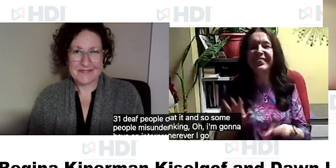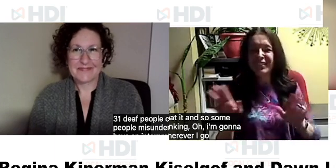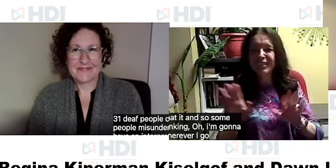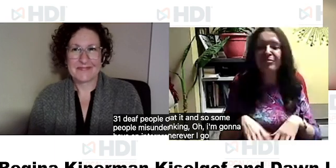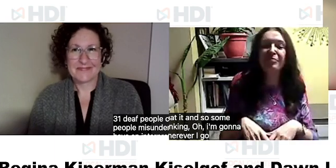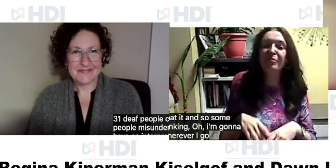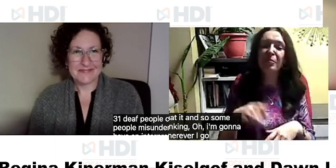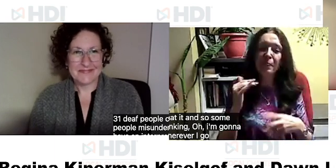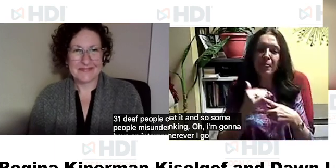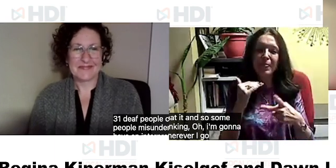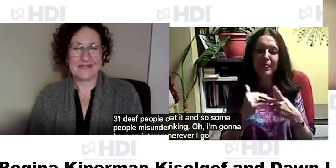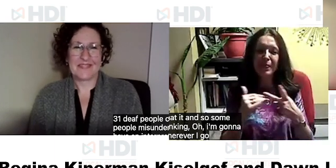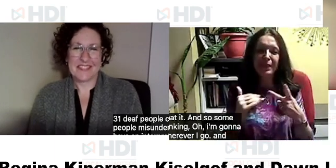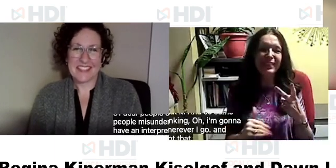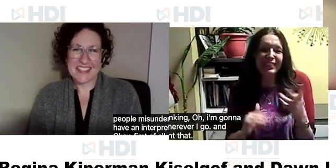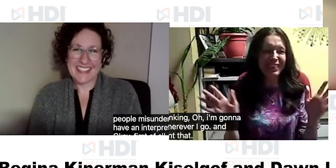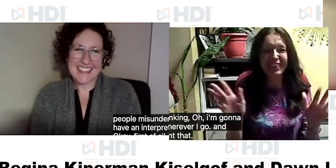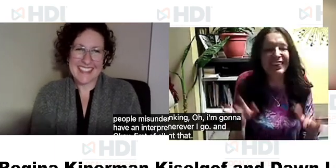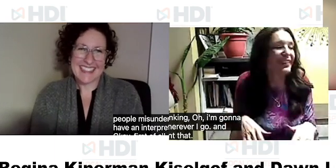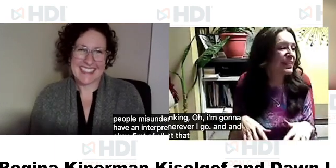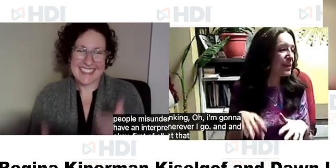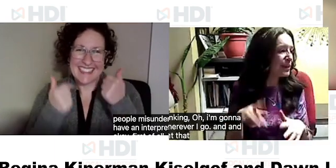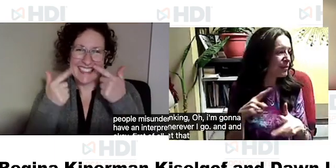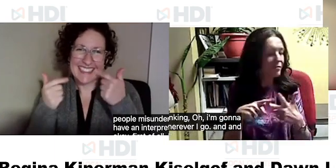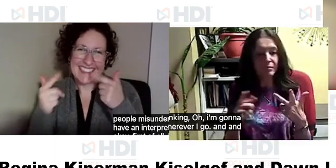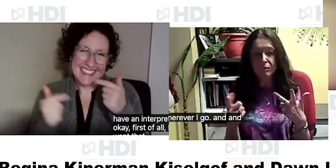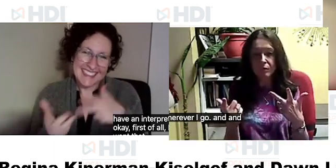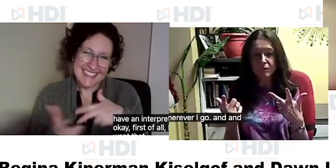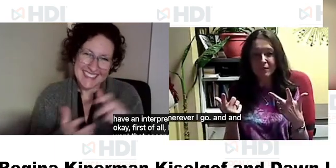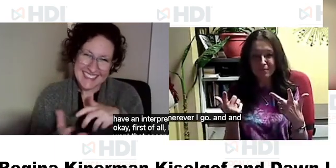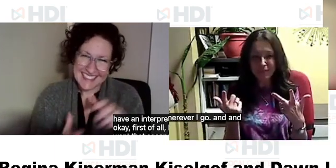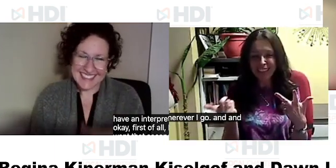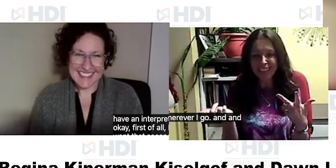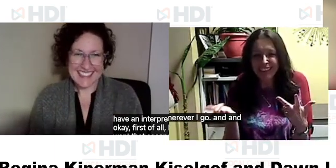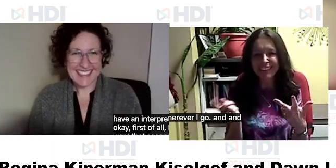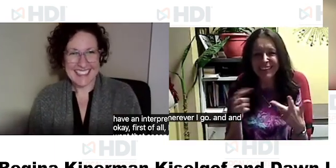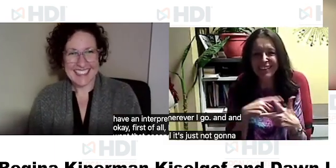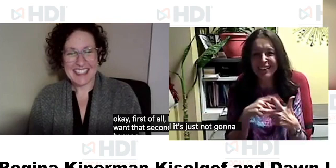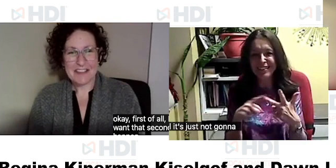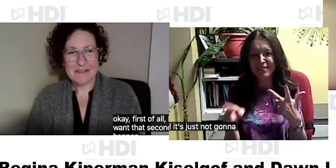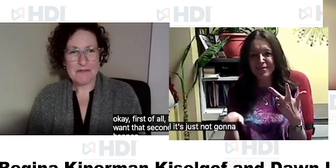of all i wouldn't want that second of all it's just not gonna happen